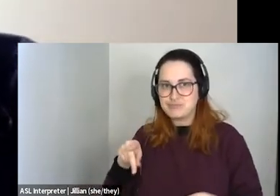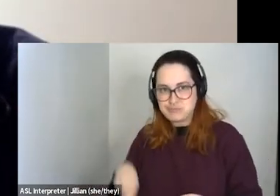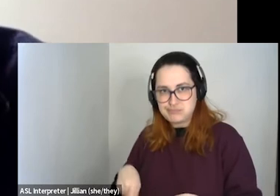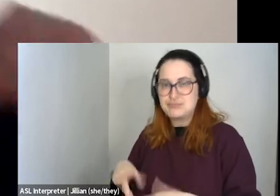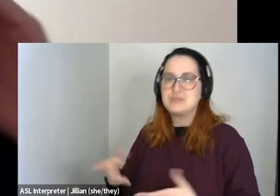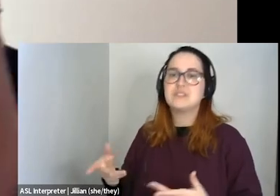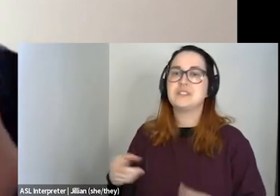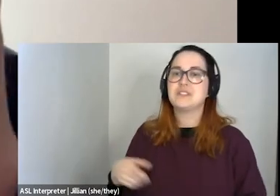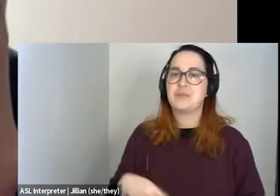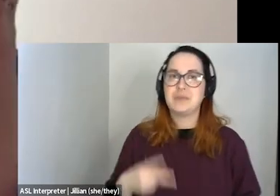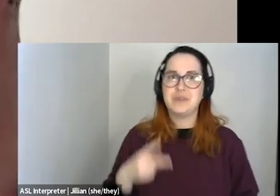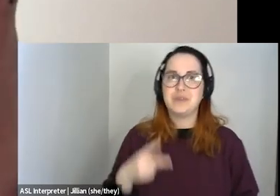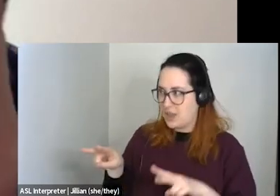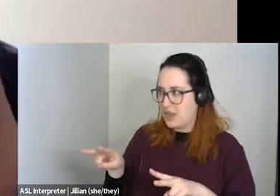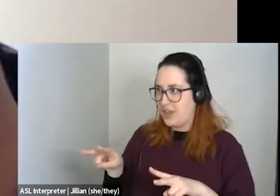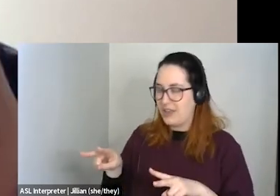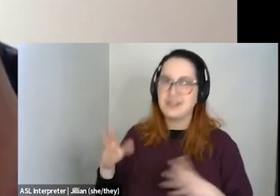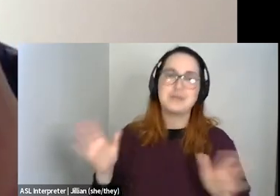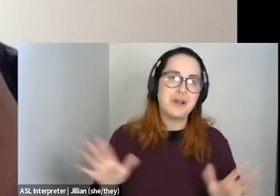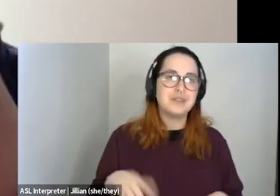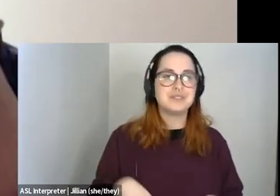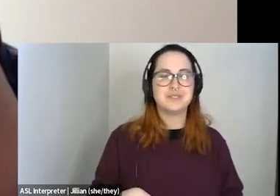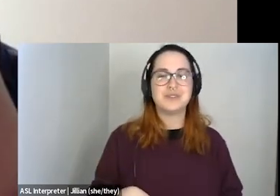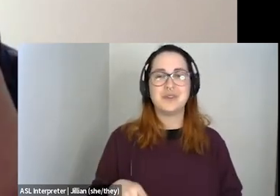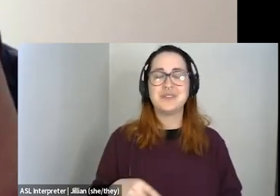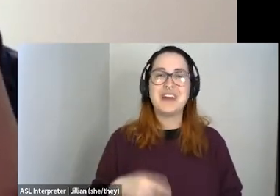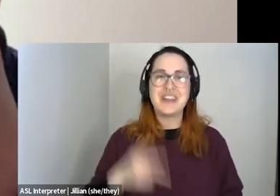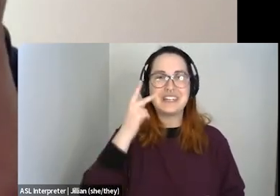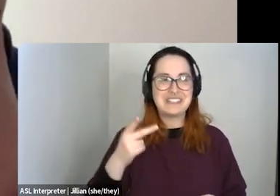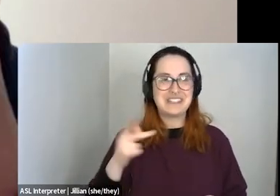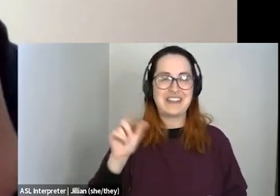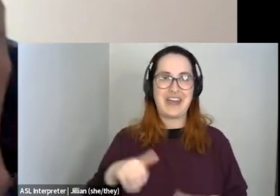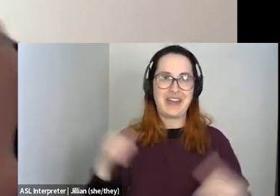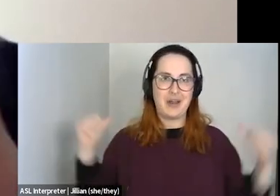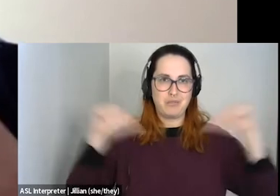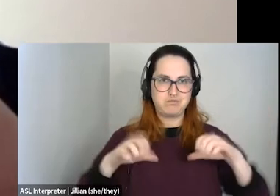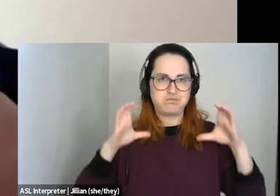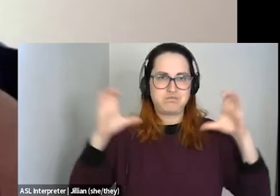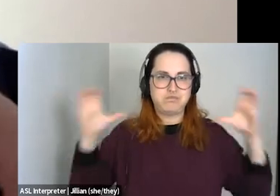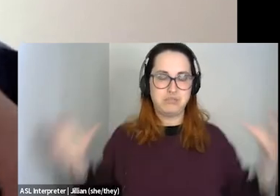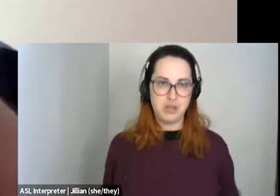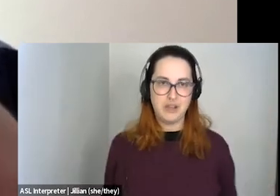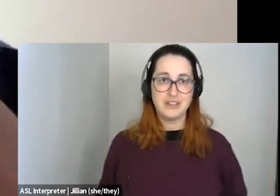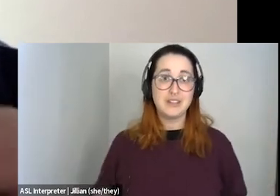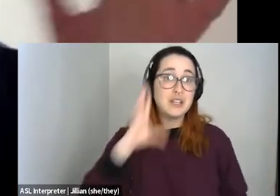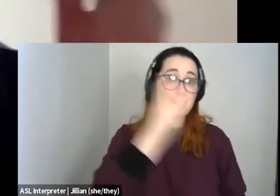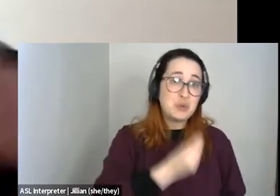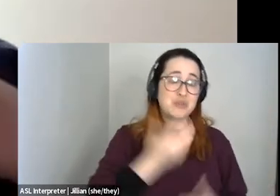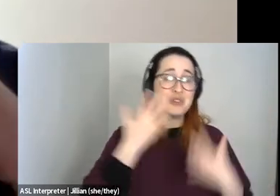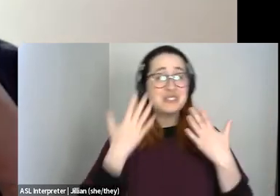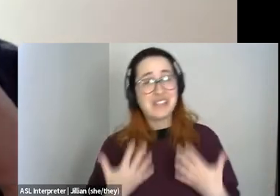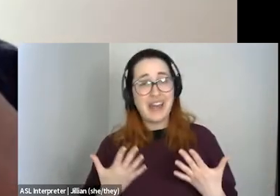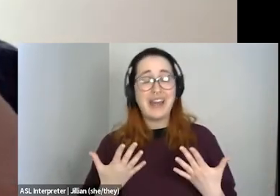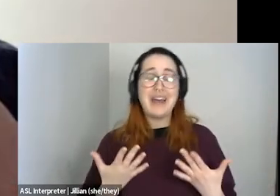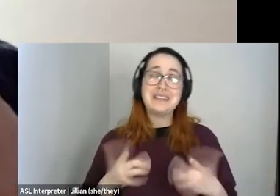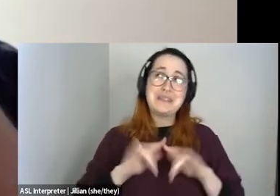people drop that. Um, and it's beautiful and sad and difficult and all of that in one. So that was a long rant.